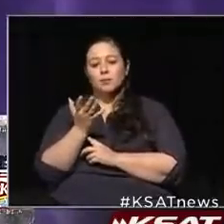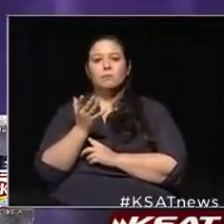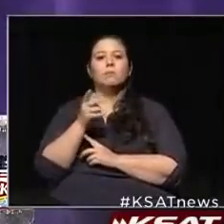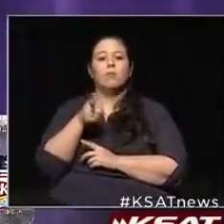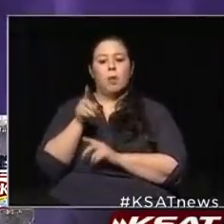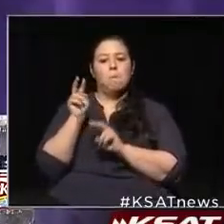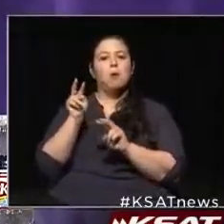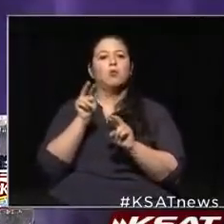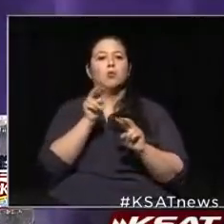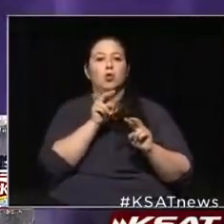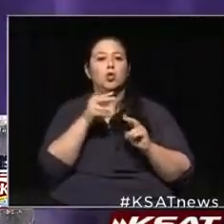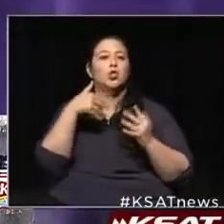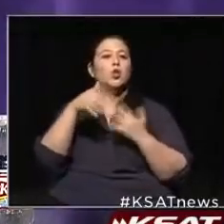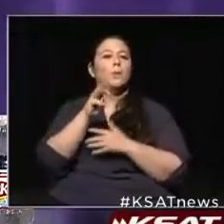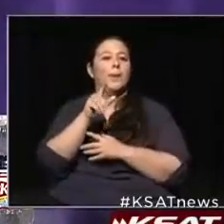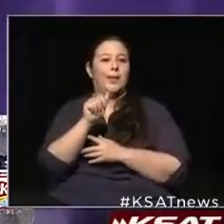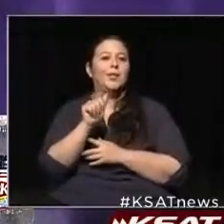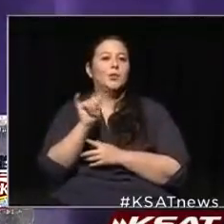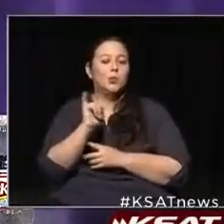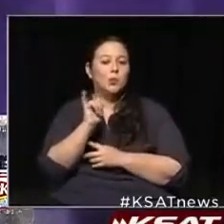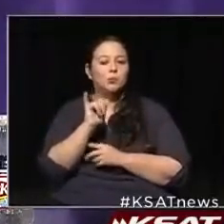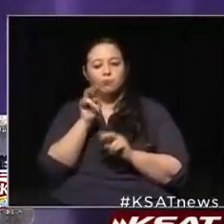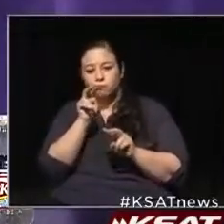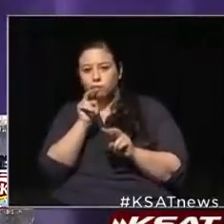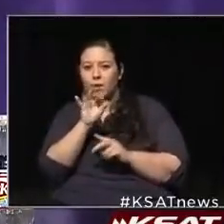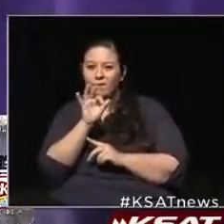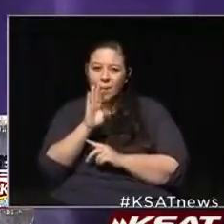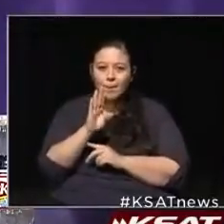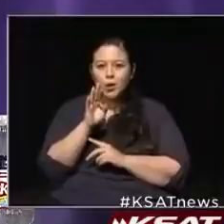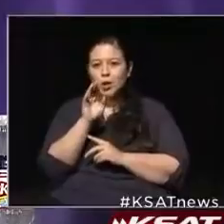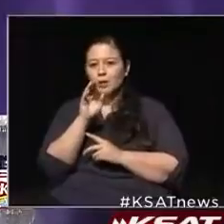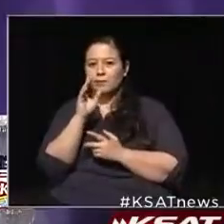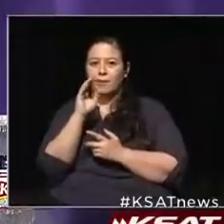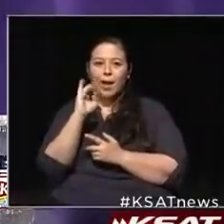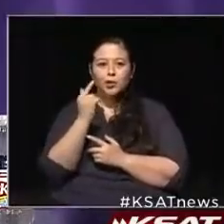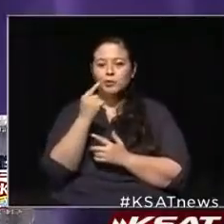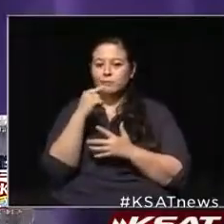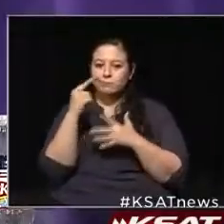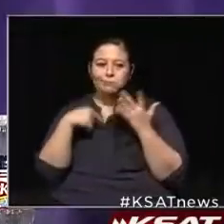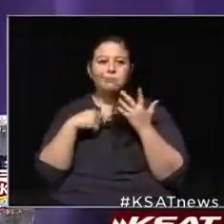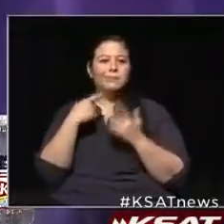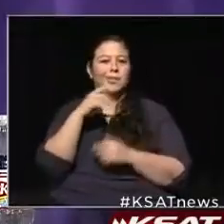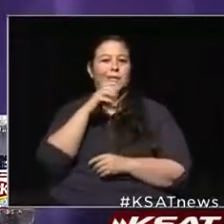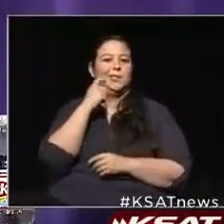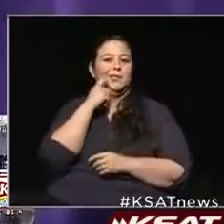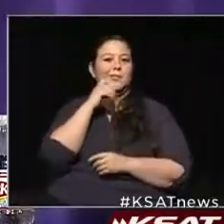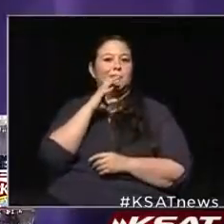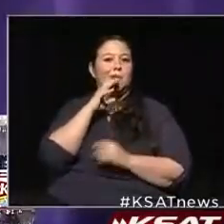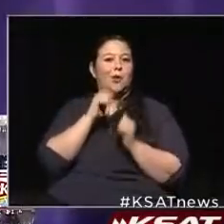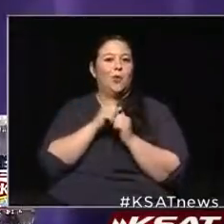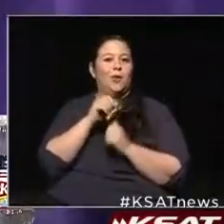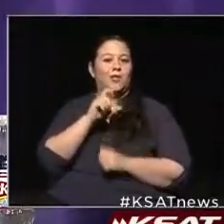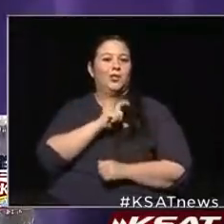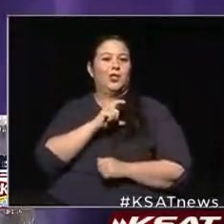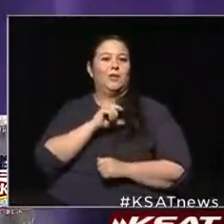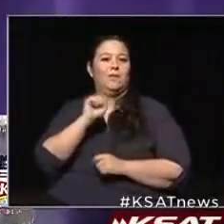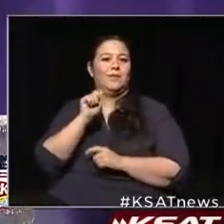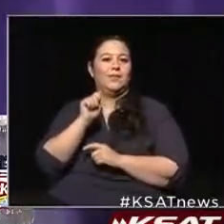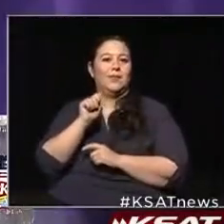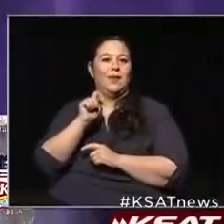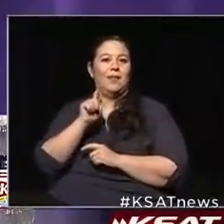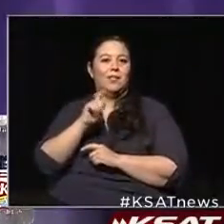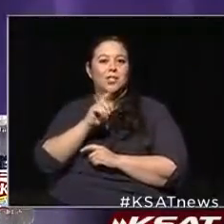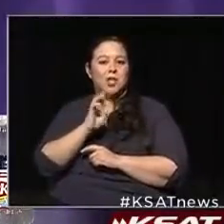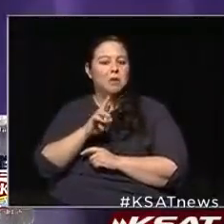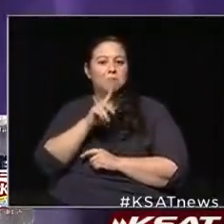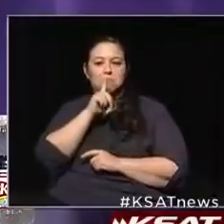monitoring social media. I talked to Sheriff Salazar less than an hour ago, and so far, he said they haven't picked